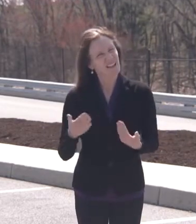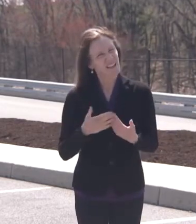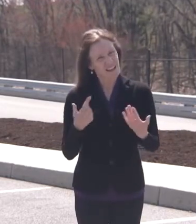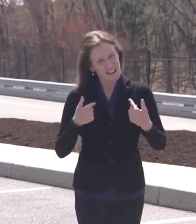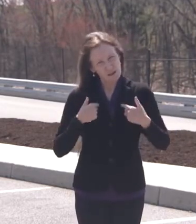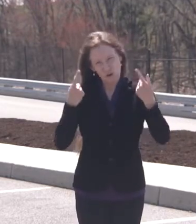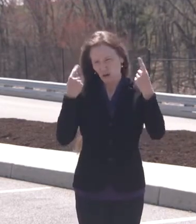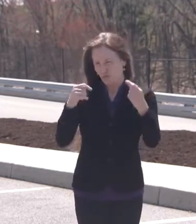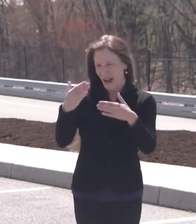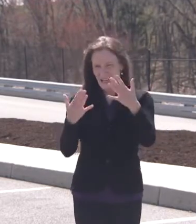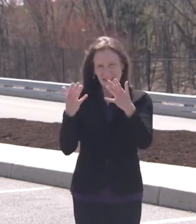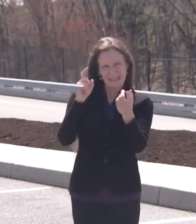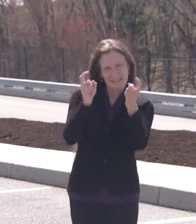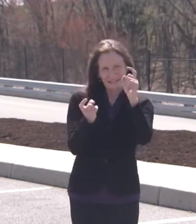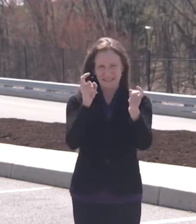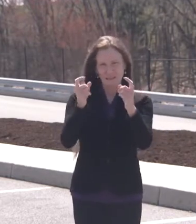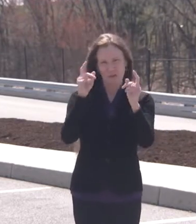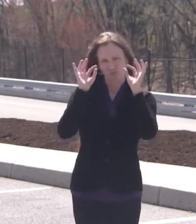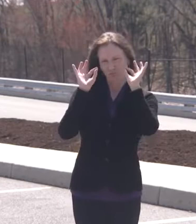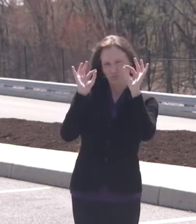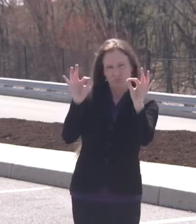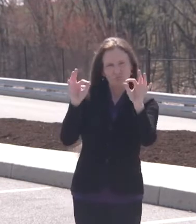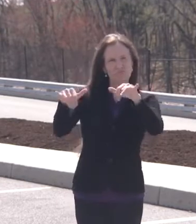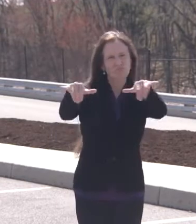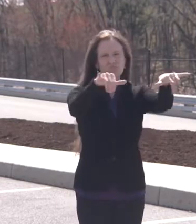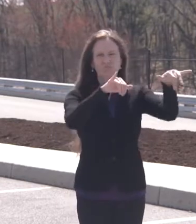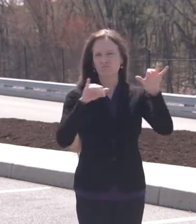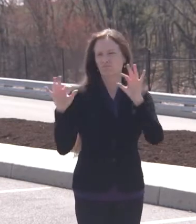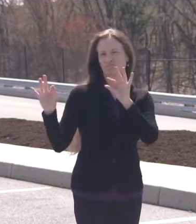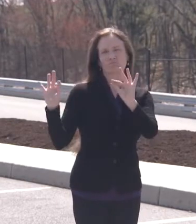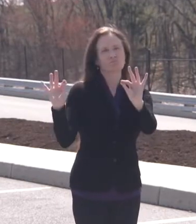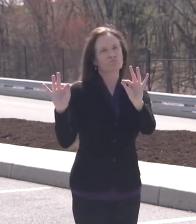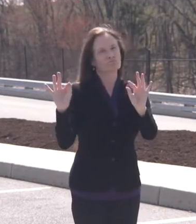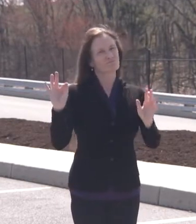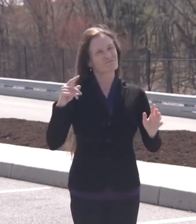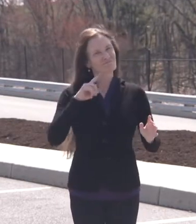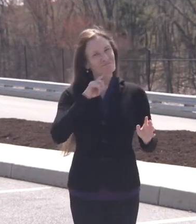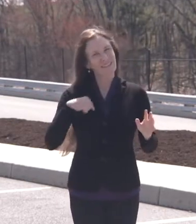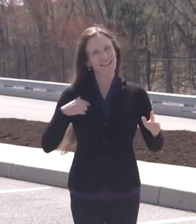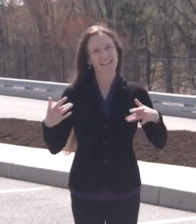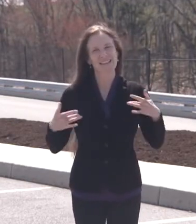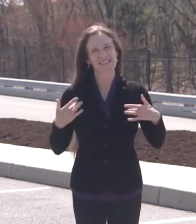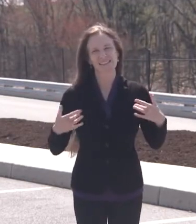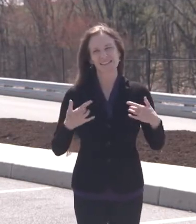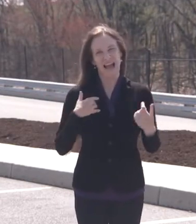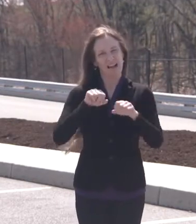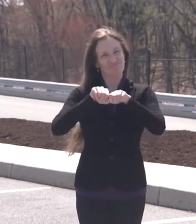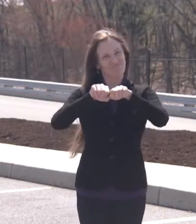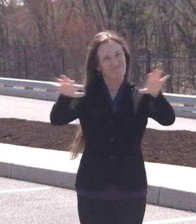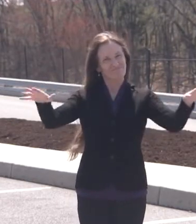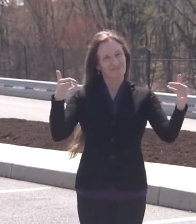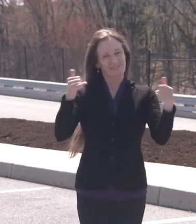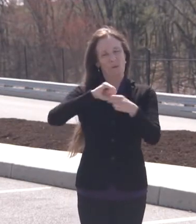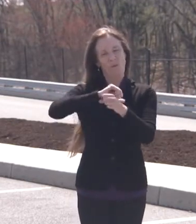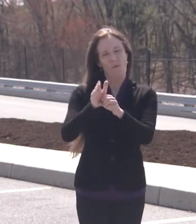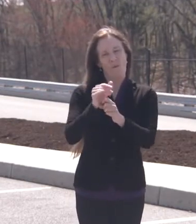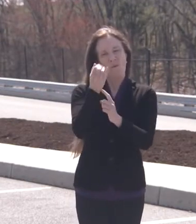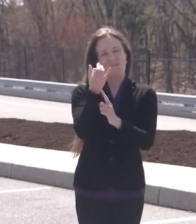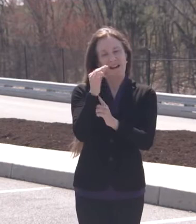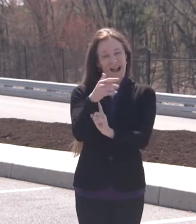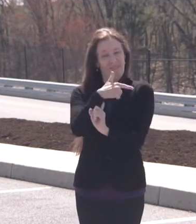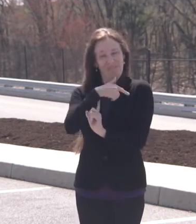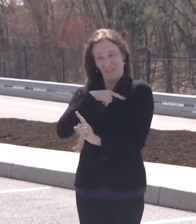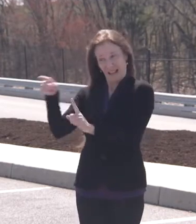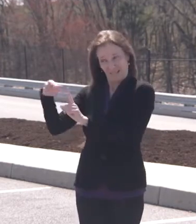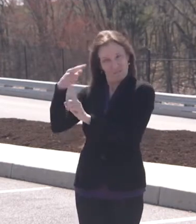That's why we're so pleased to be part of the Pennsylvania COVID-19 immunization program. Over the past nine weeks, 96 in